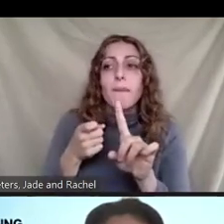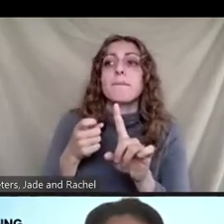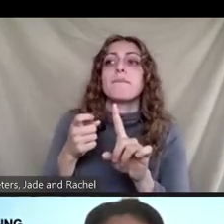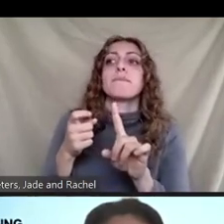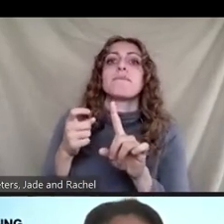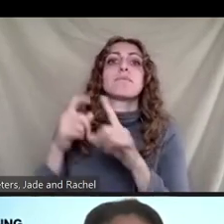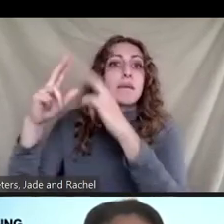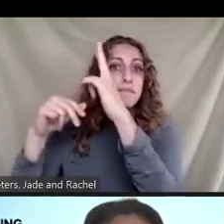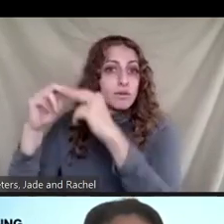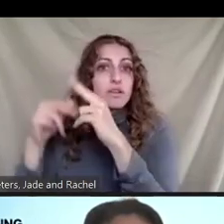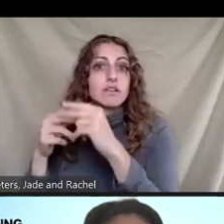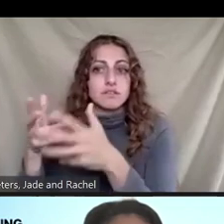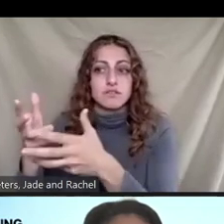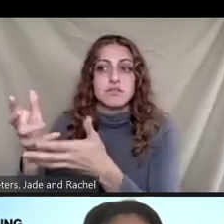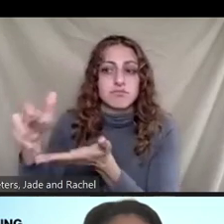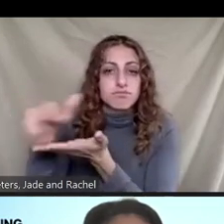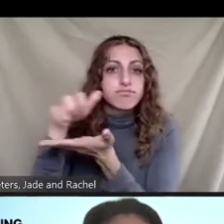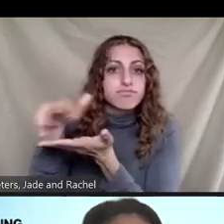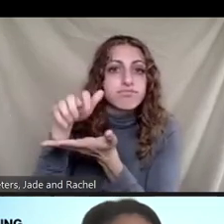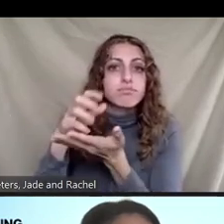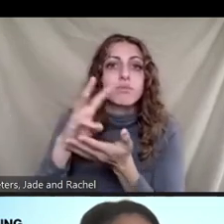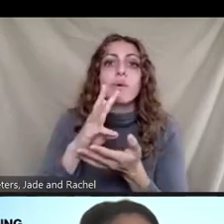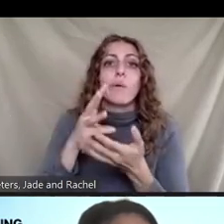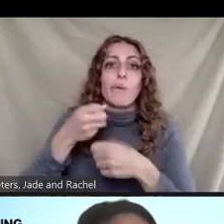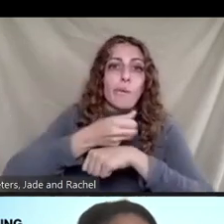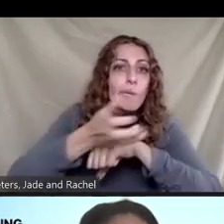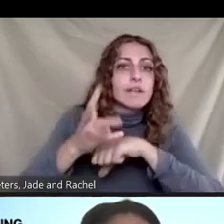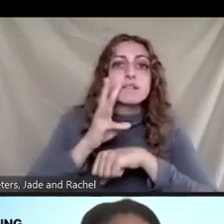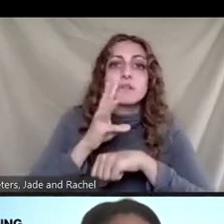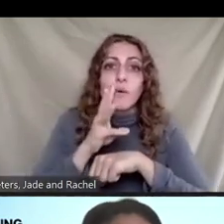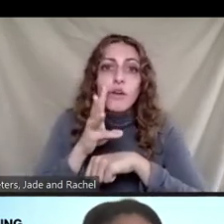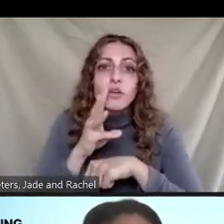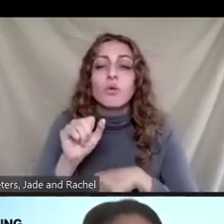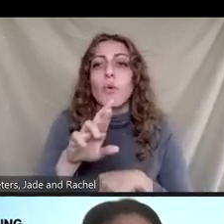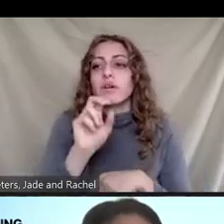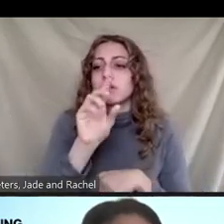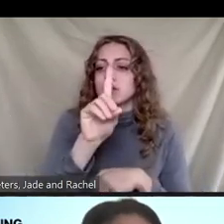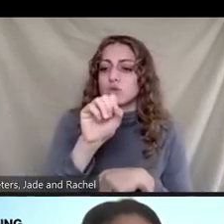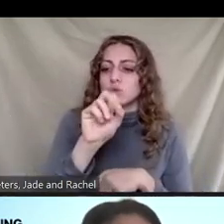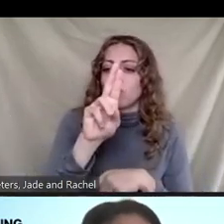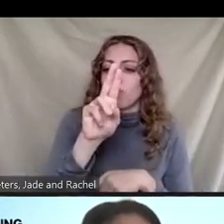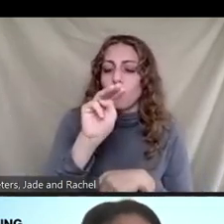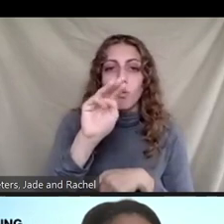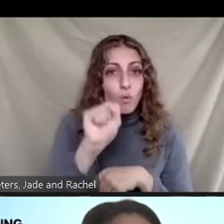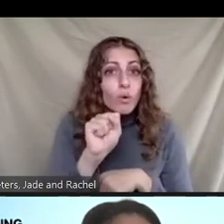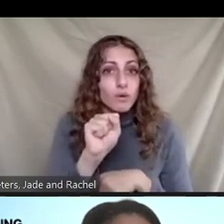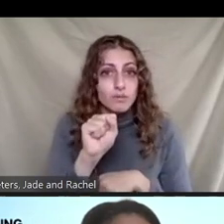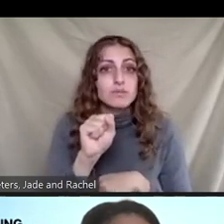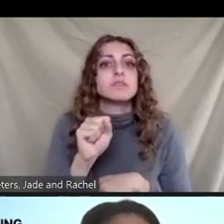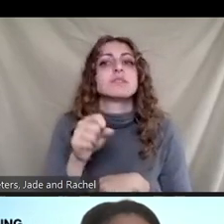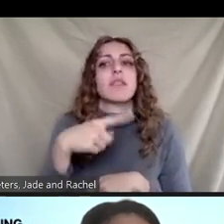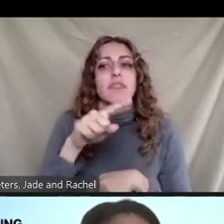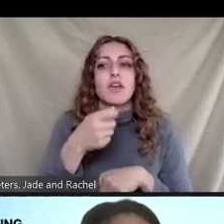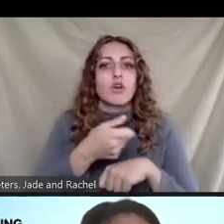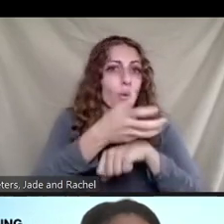hearing a lot that, um, dorms are having their wastewater surveillance. Um, so, um, you